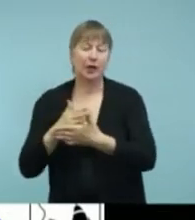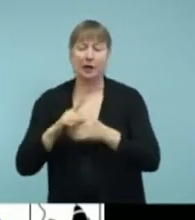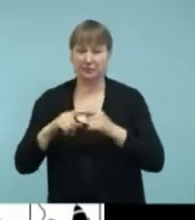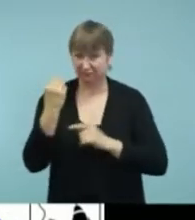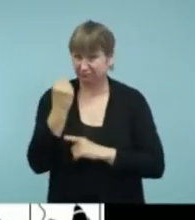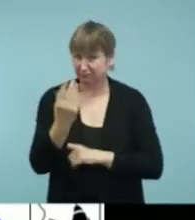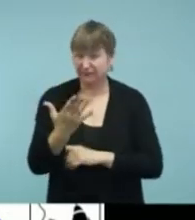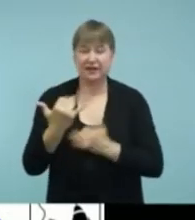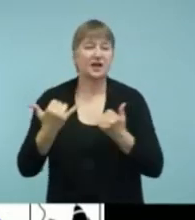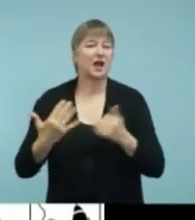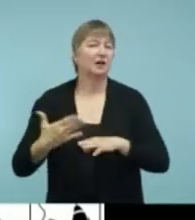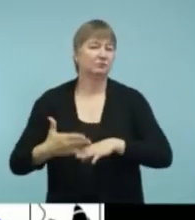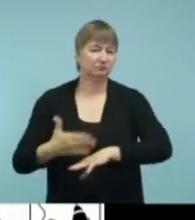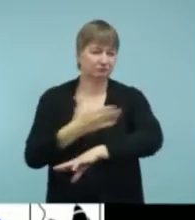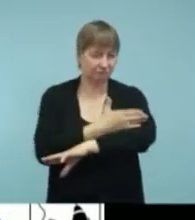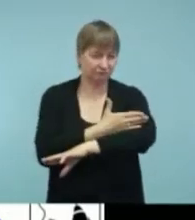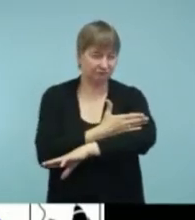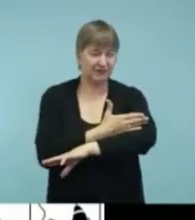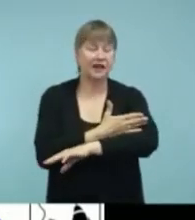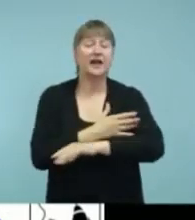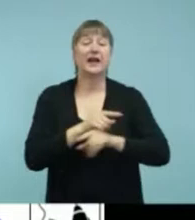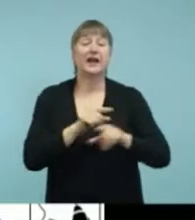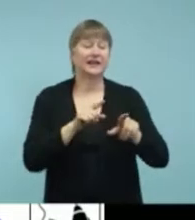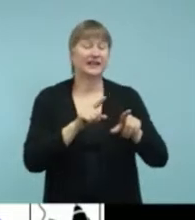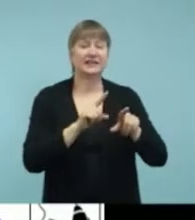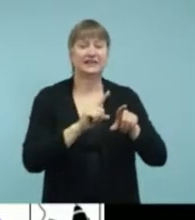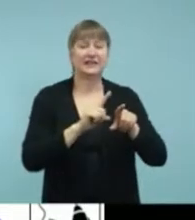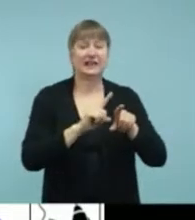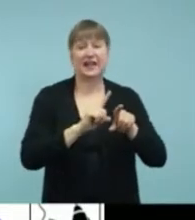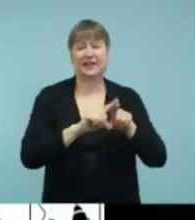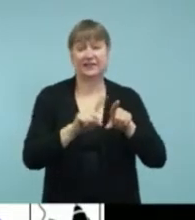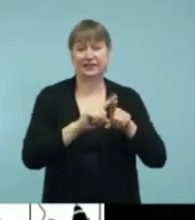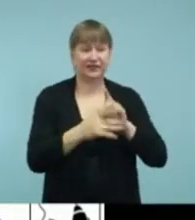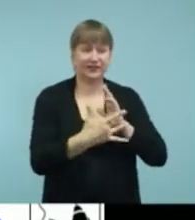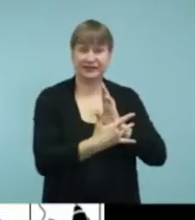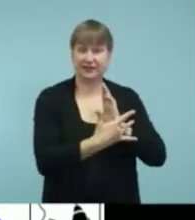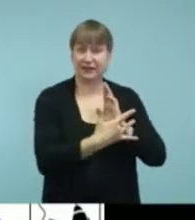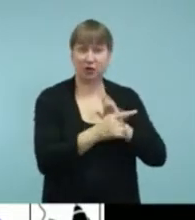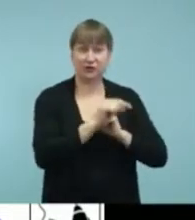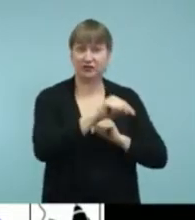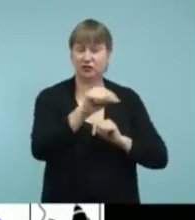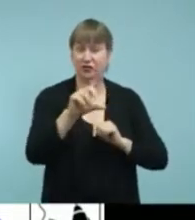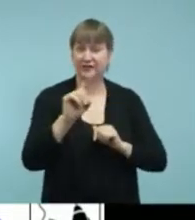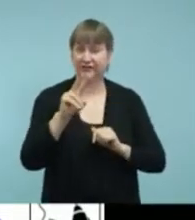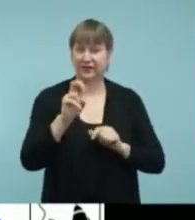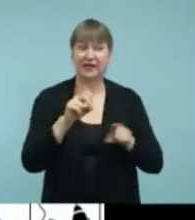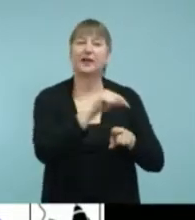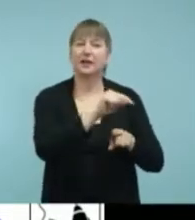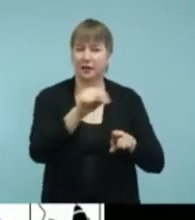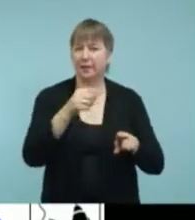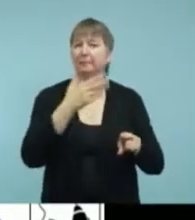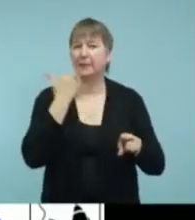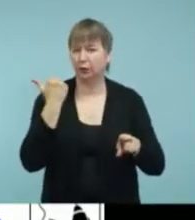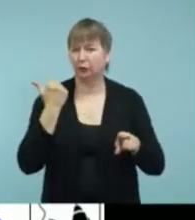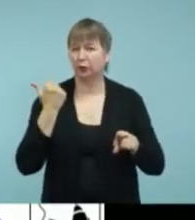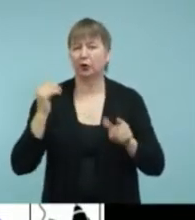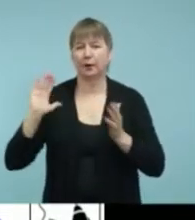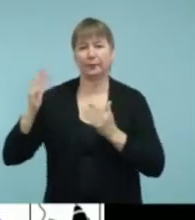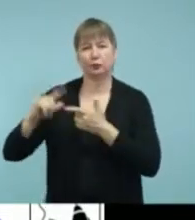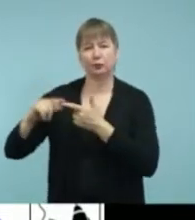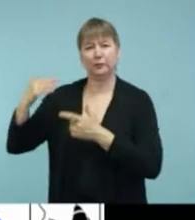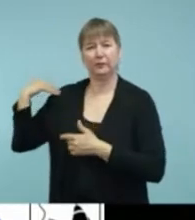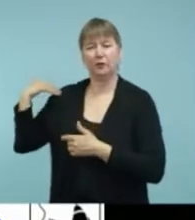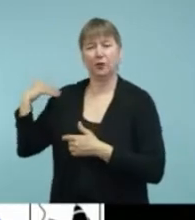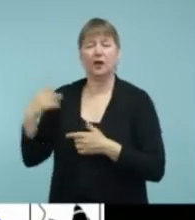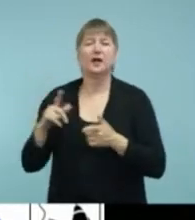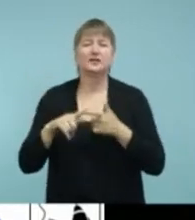And the assistive technology, or the hearing assistive technology, is a lot better than it used to be. So, let's talk about some of